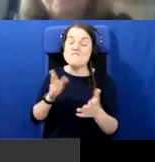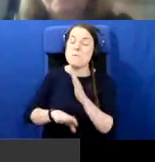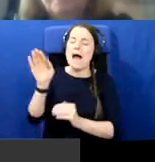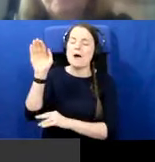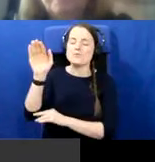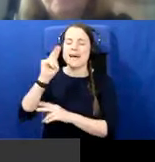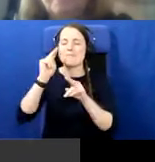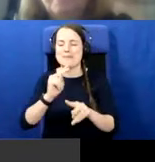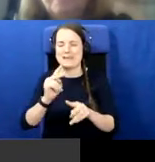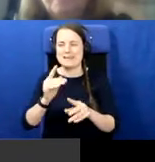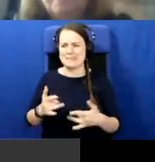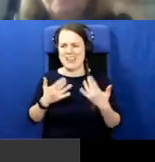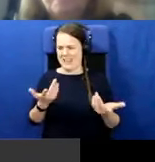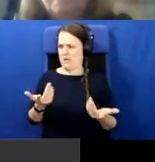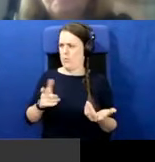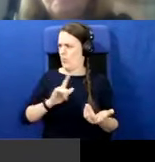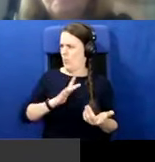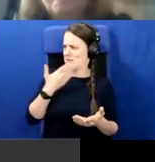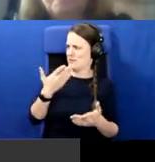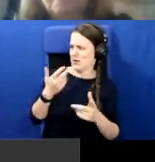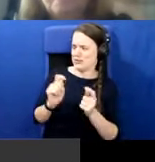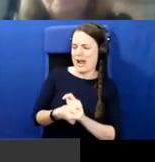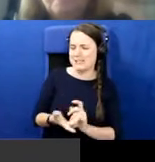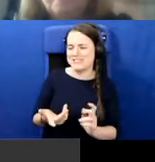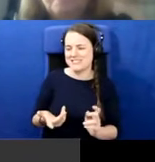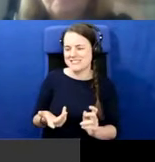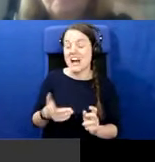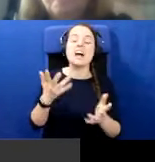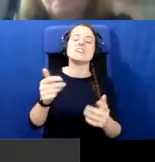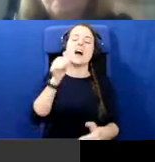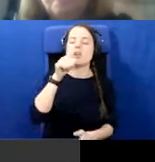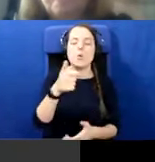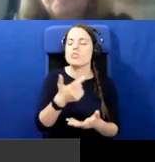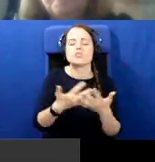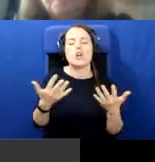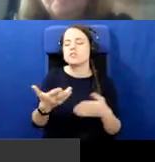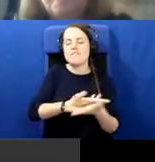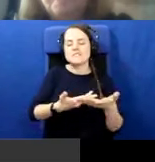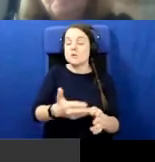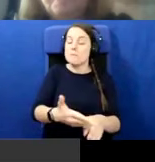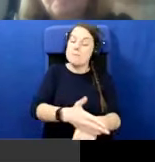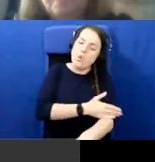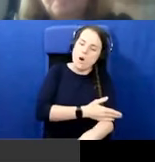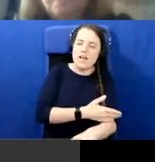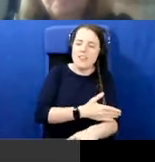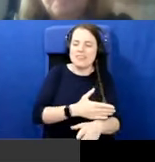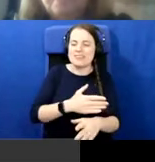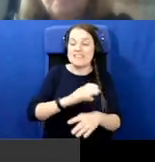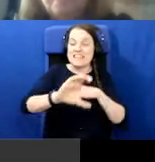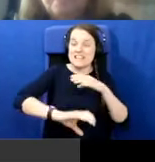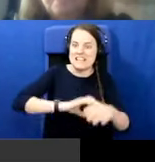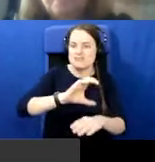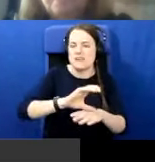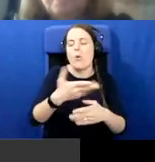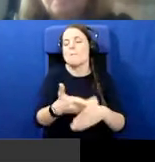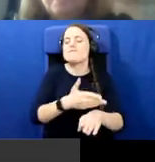think, and lots of these conversations have been had way before, you know, way before the centenary or the decade of centenary. So why do you think we